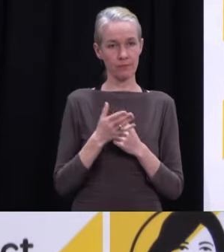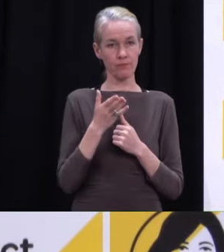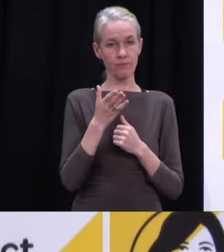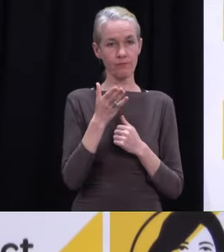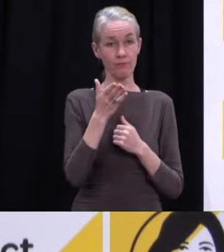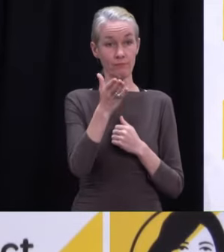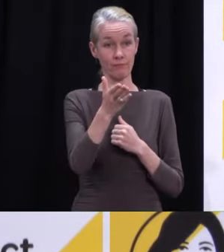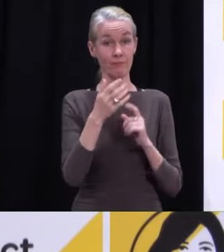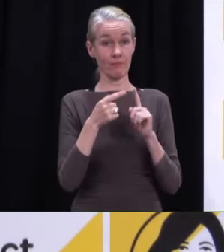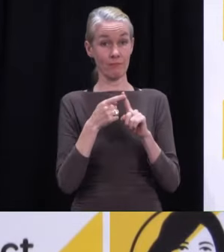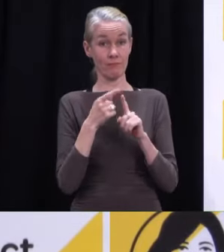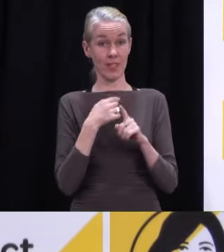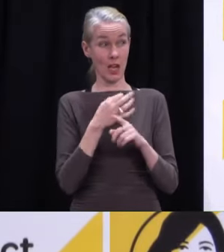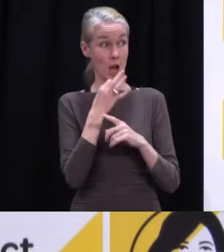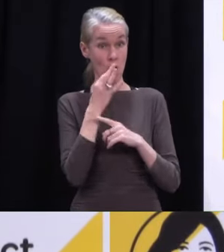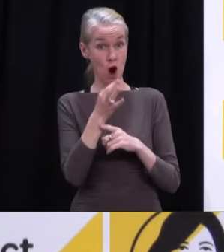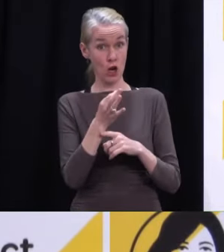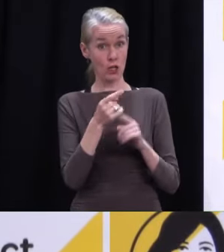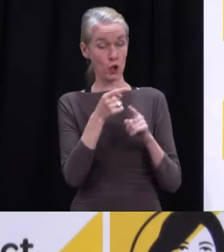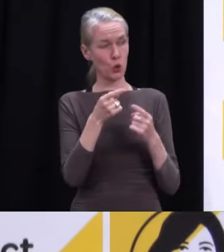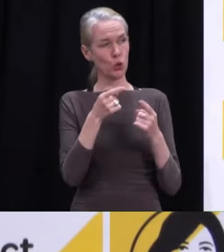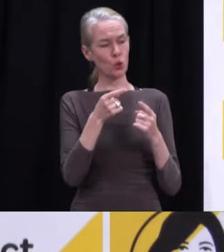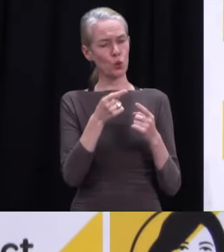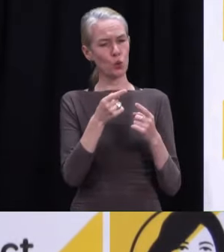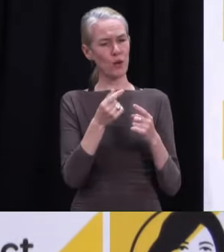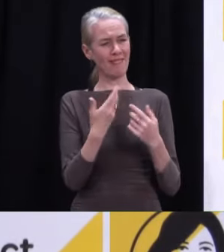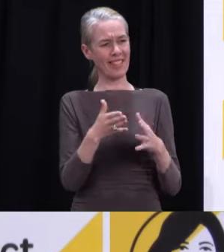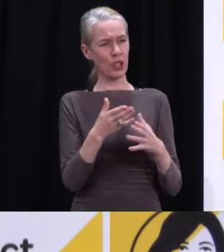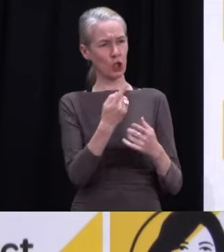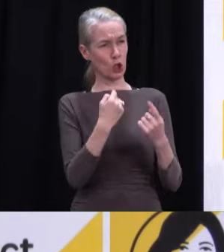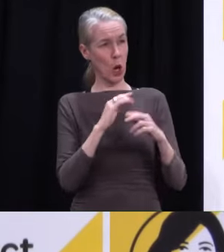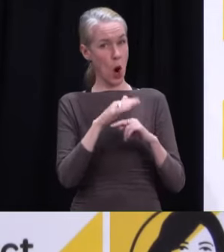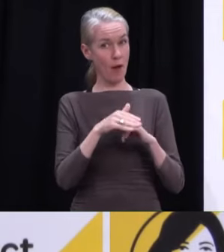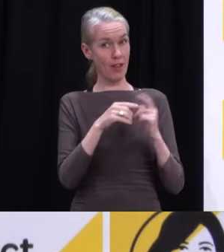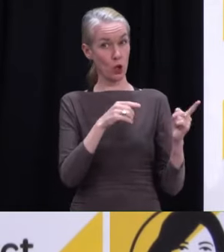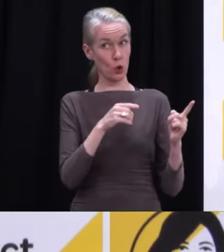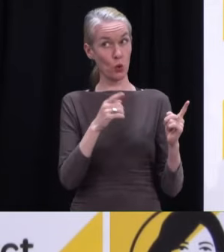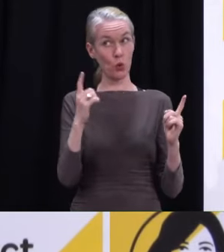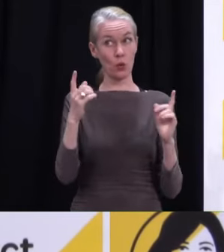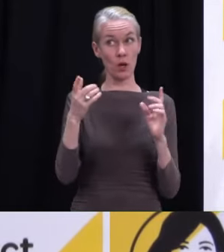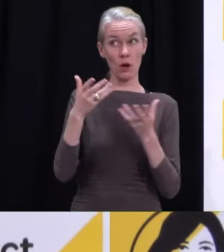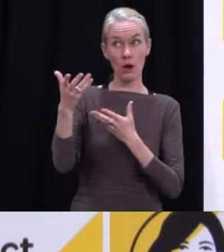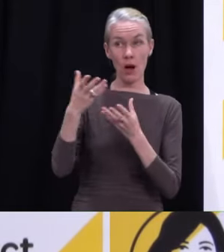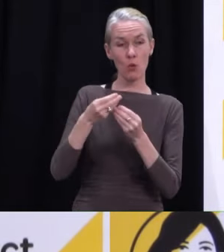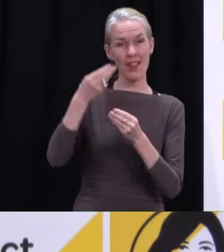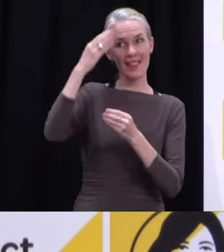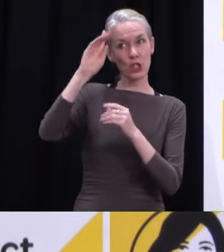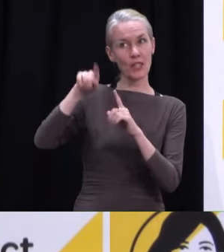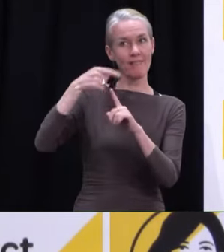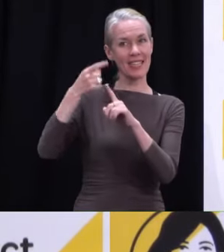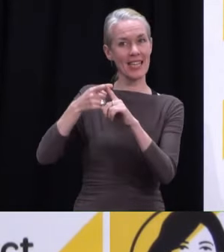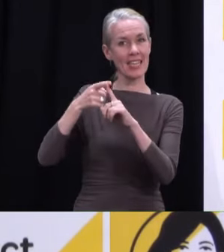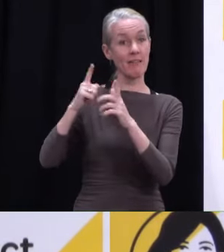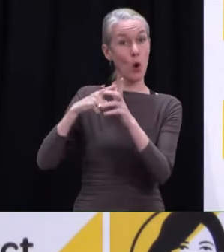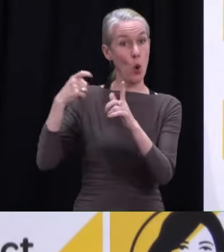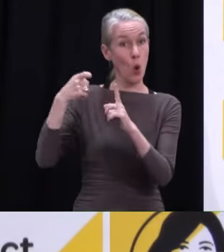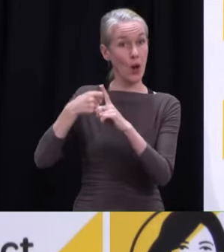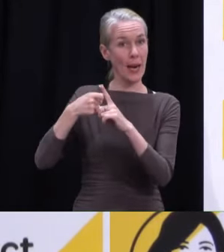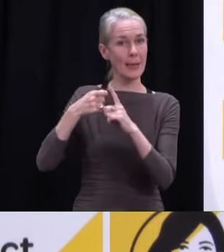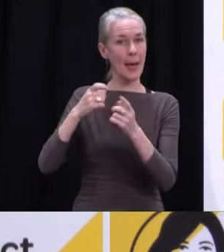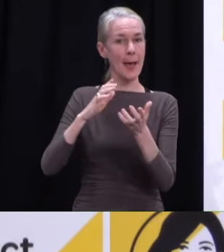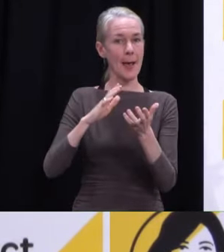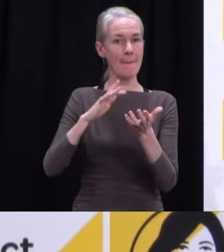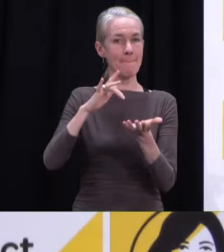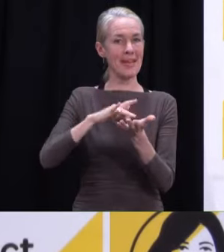I'll talk to Margie, very happy to provide further detail on the outline and the timeline. Yep. Absolutely. A quick few questions,